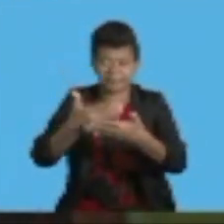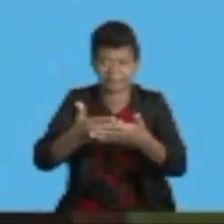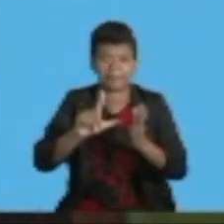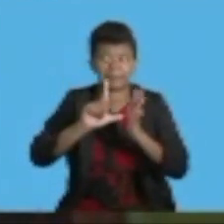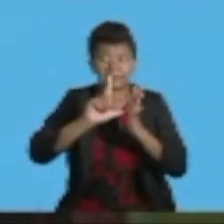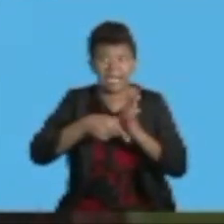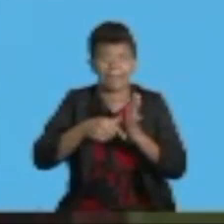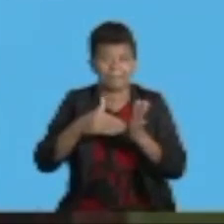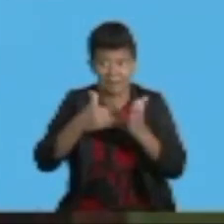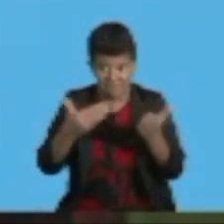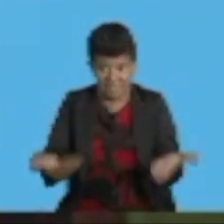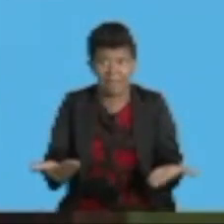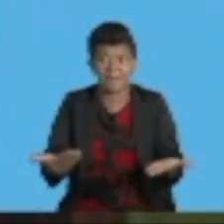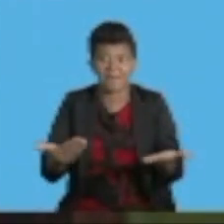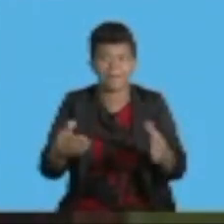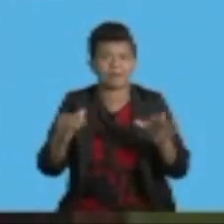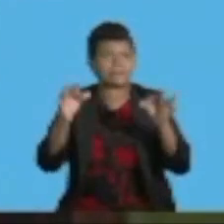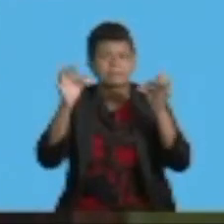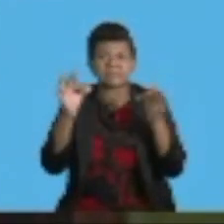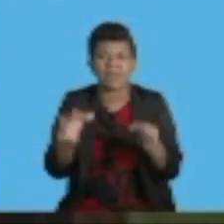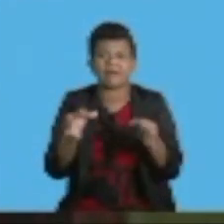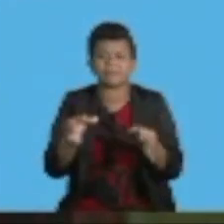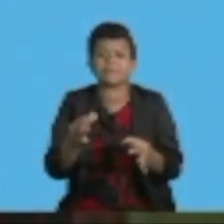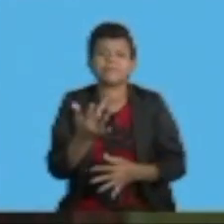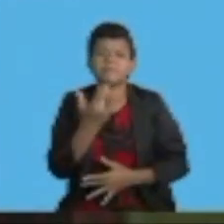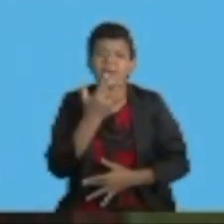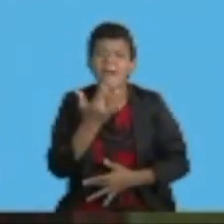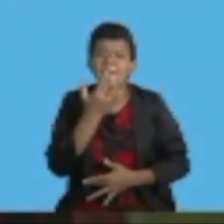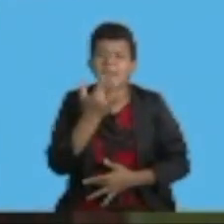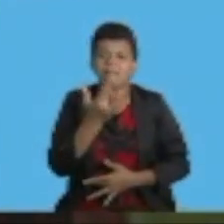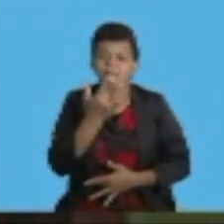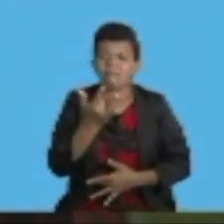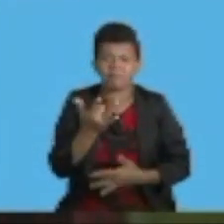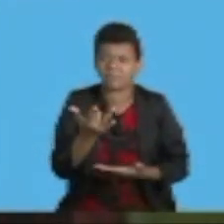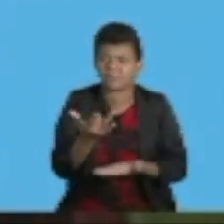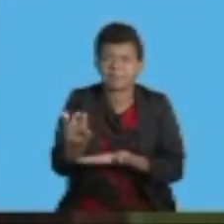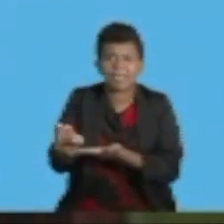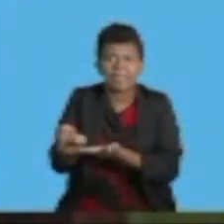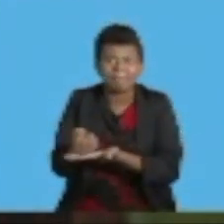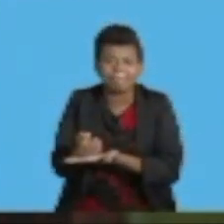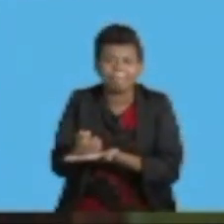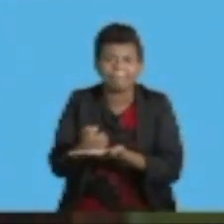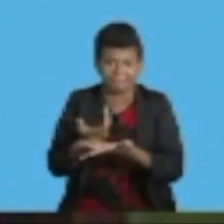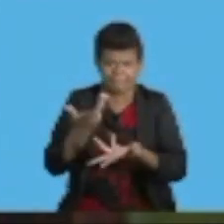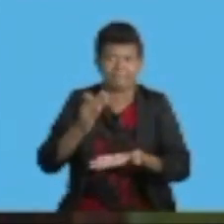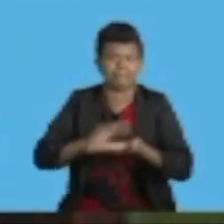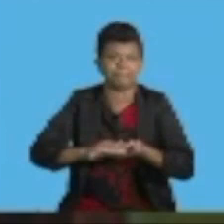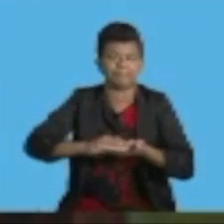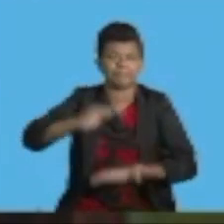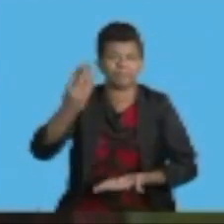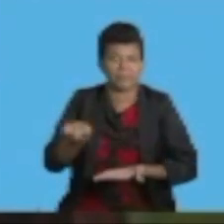the types of investment that we require to enhance the growth potentials.